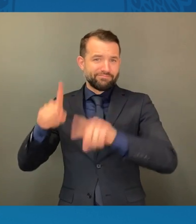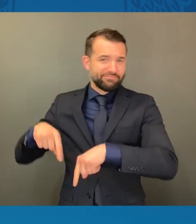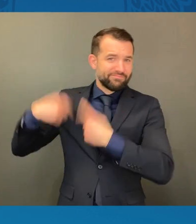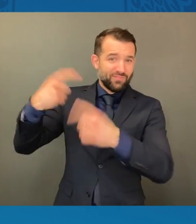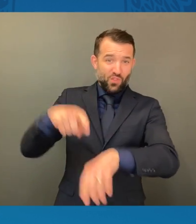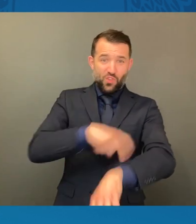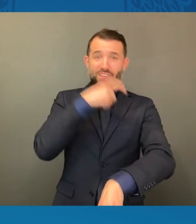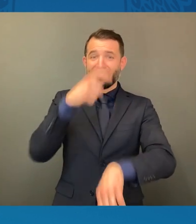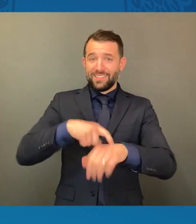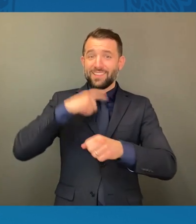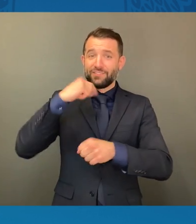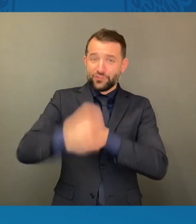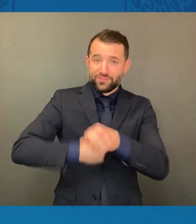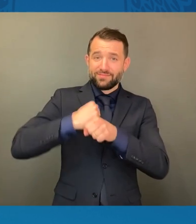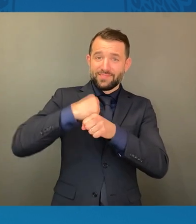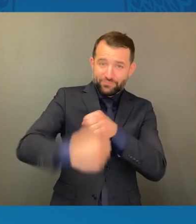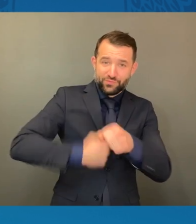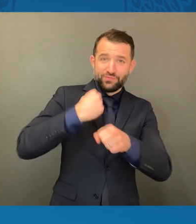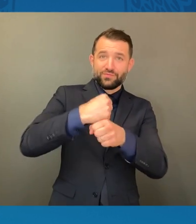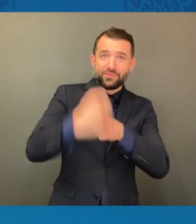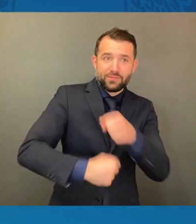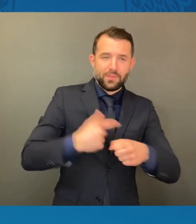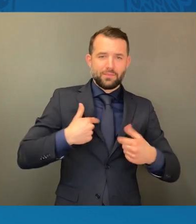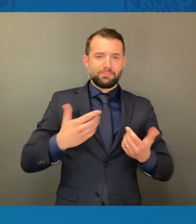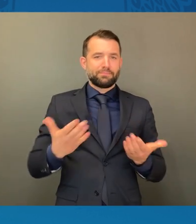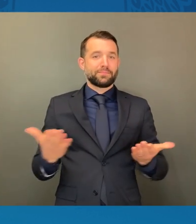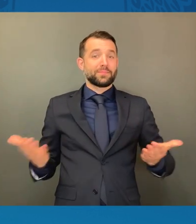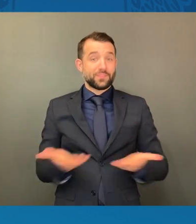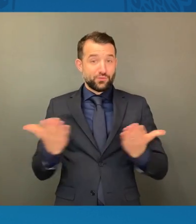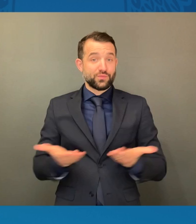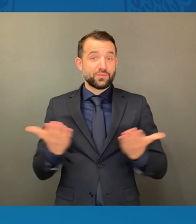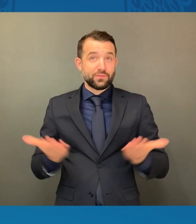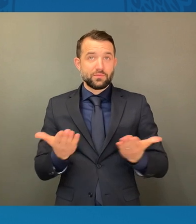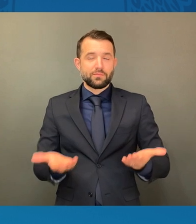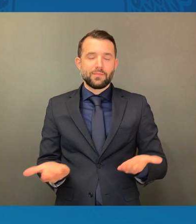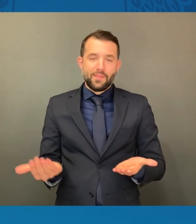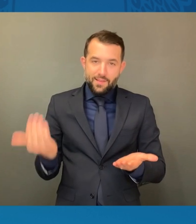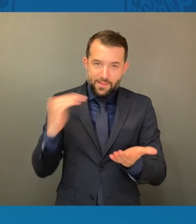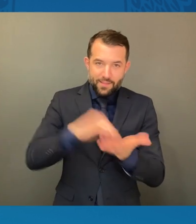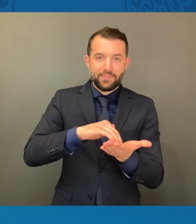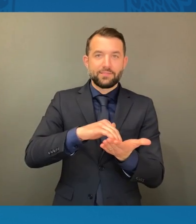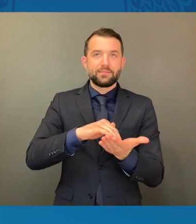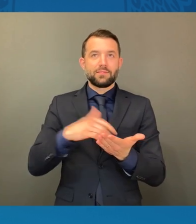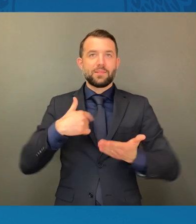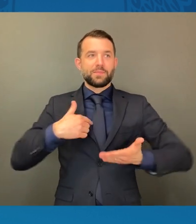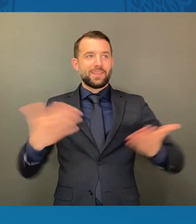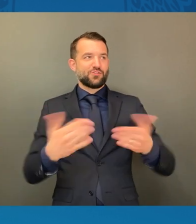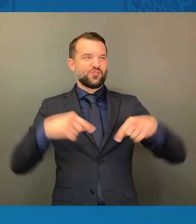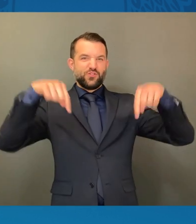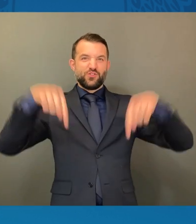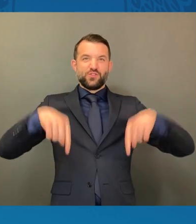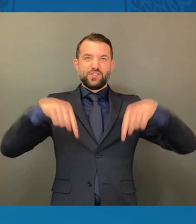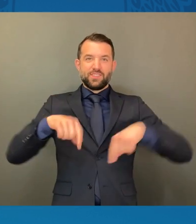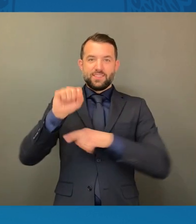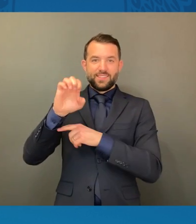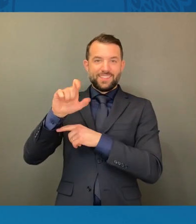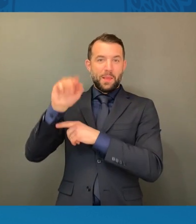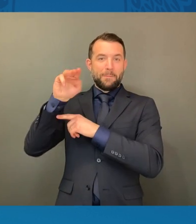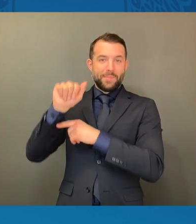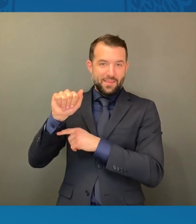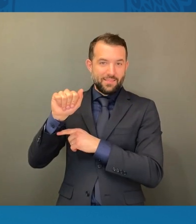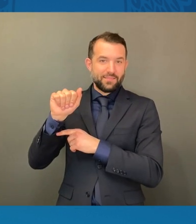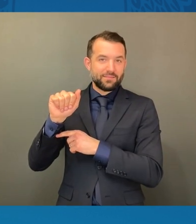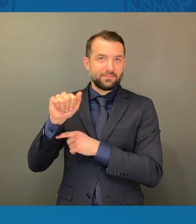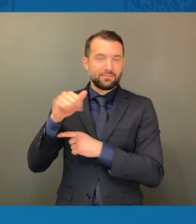So I am here again here in Selma to say thank you for your